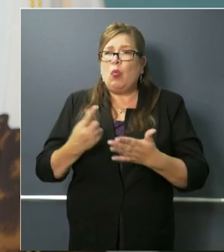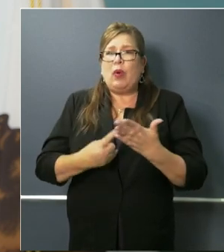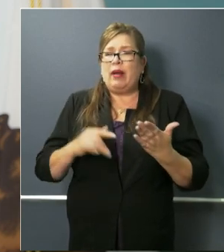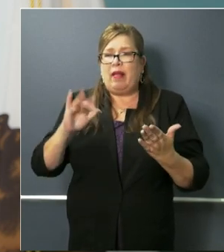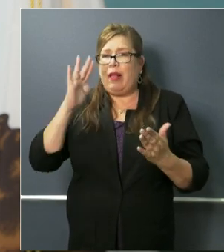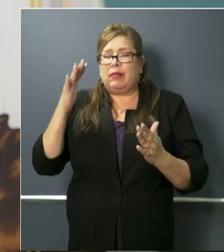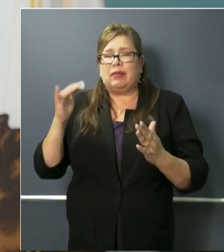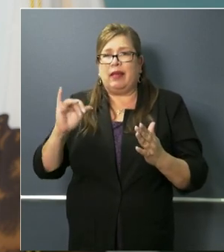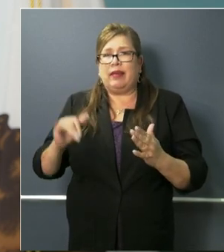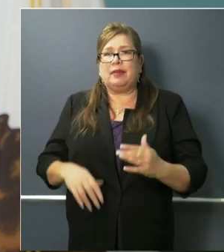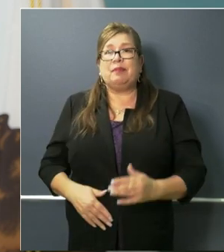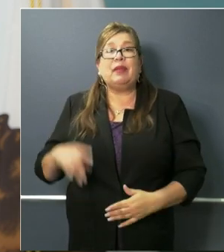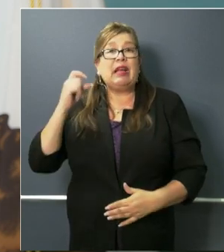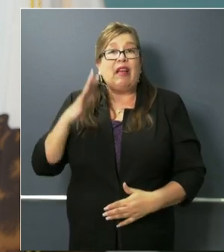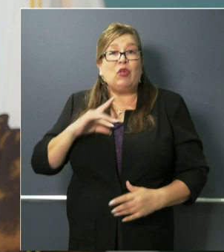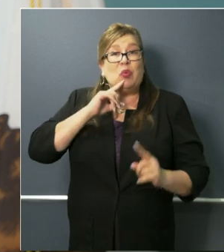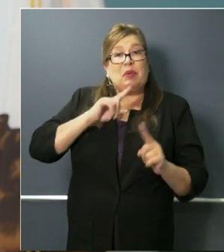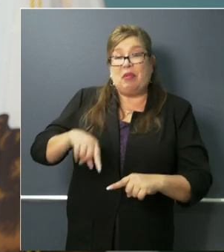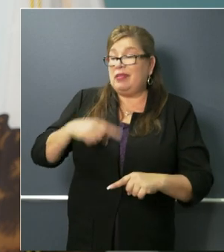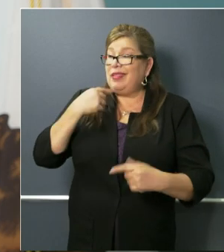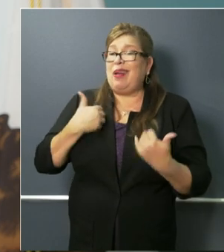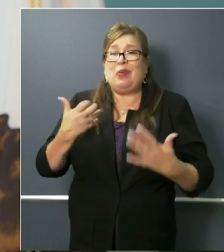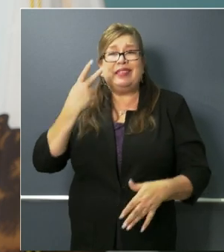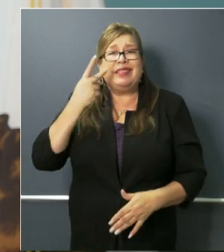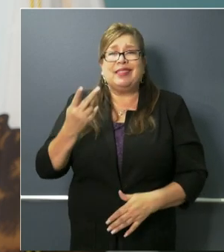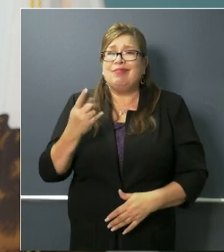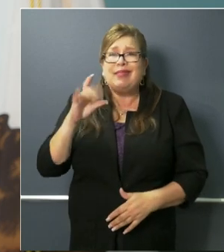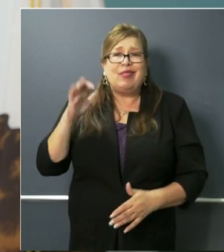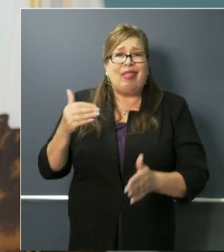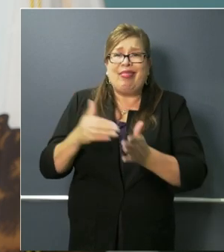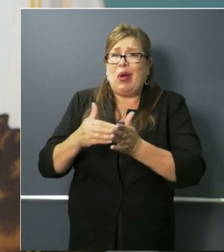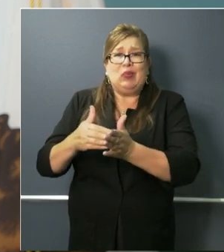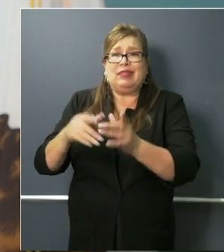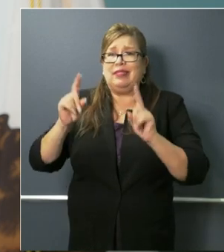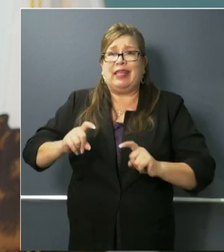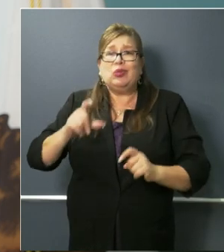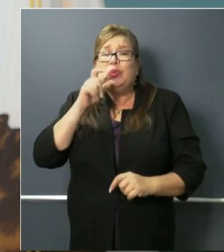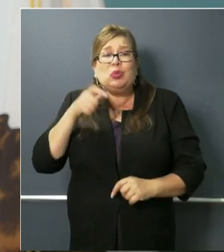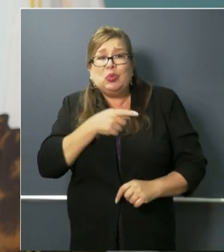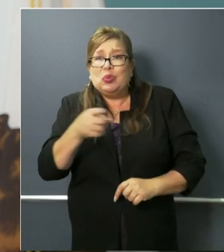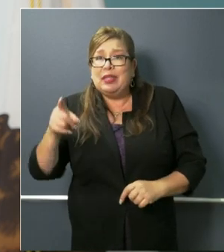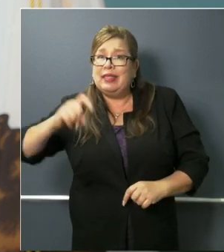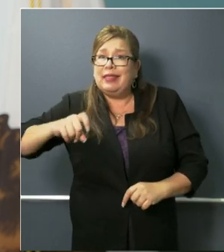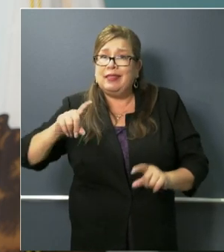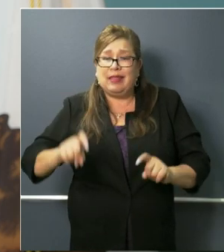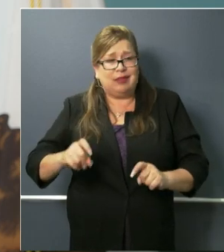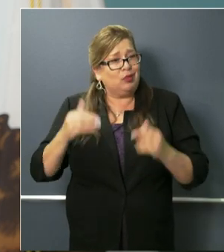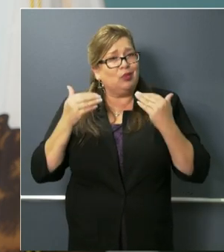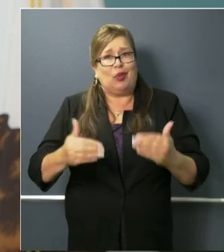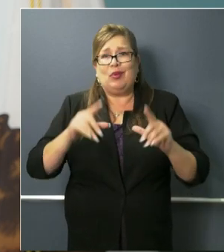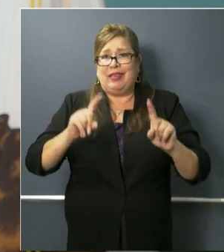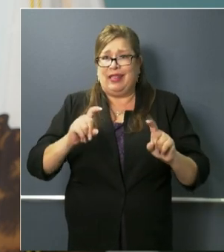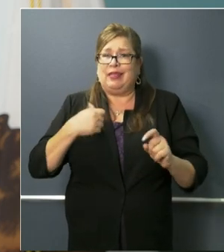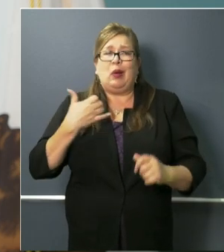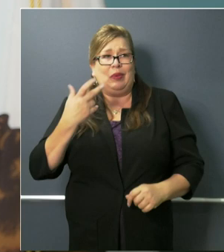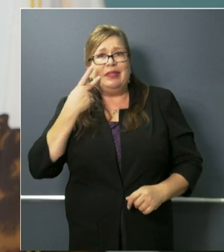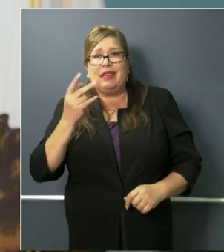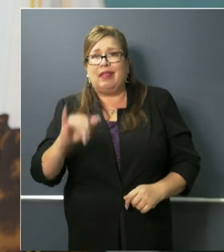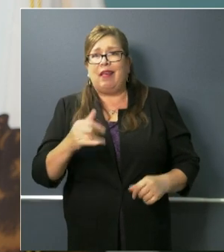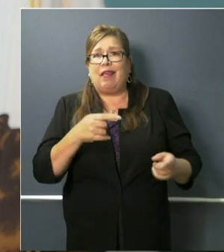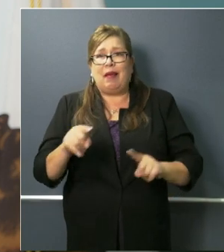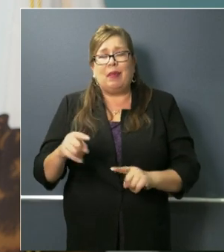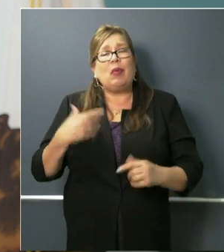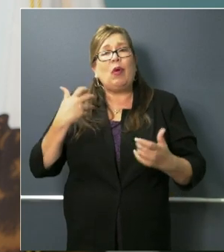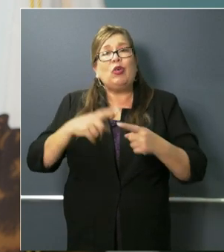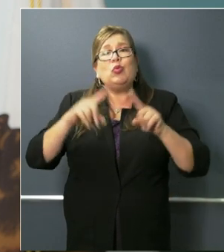hundreds of thousands of tests. I want everybody tested uh that needs to be tested. We want the appropriate community surveillance so we